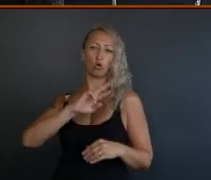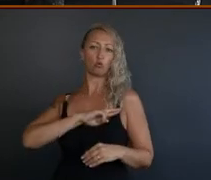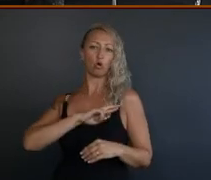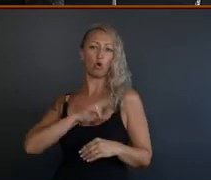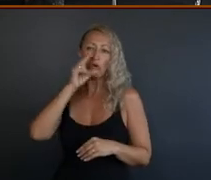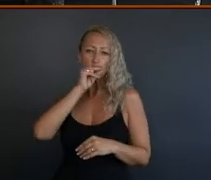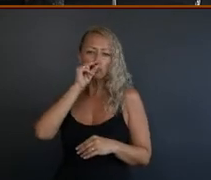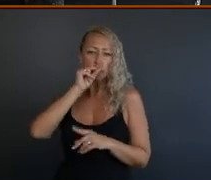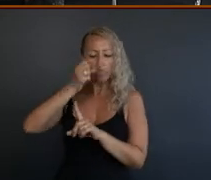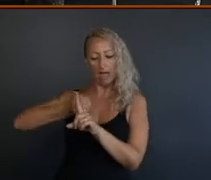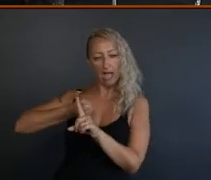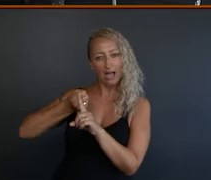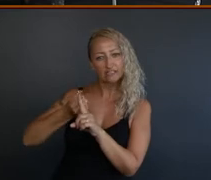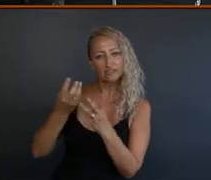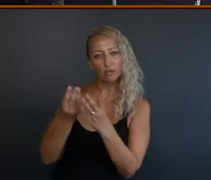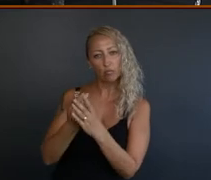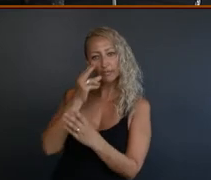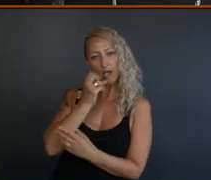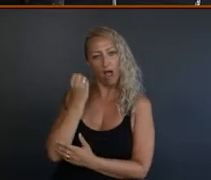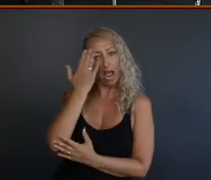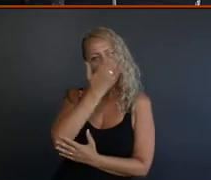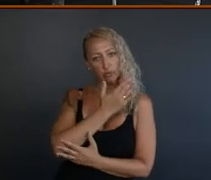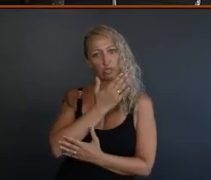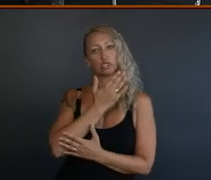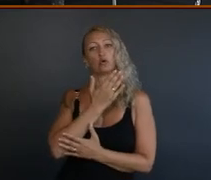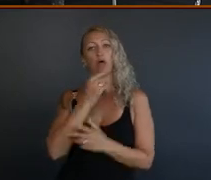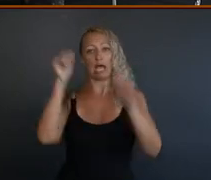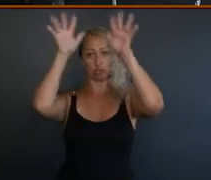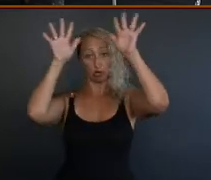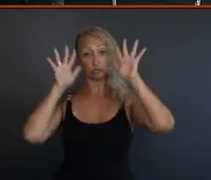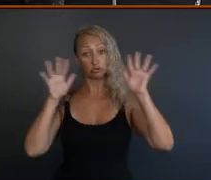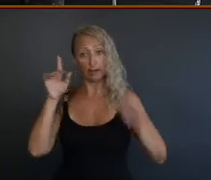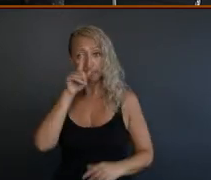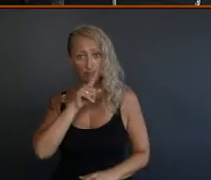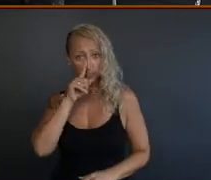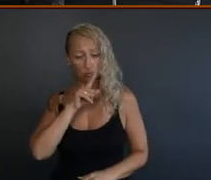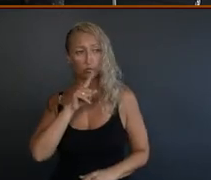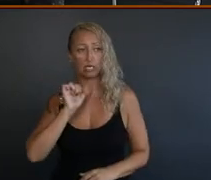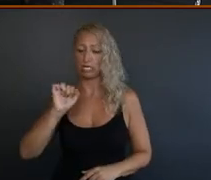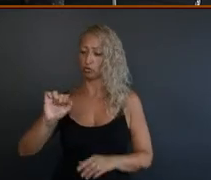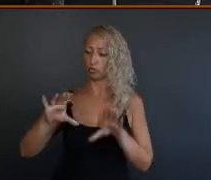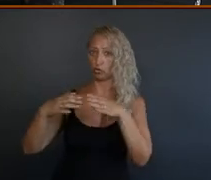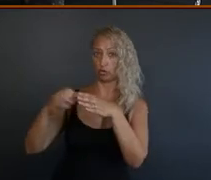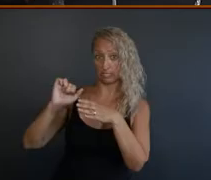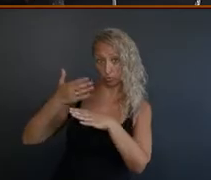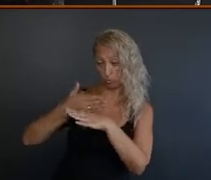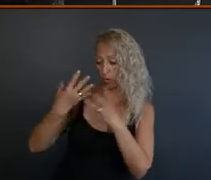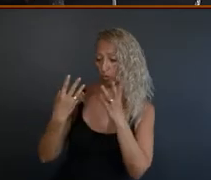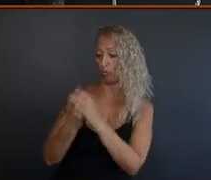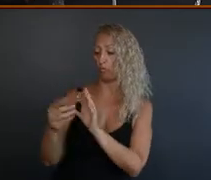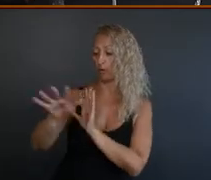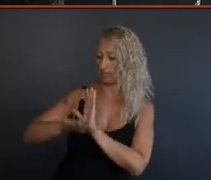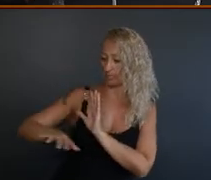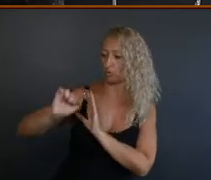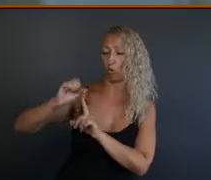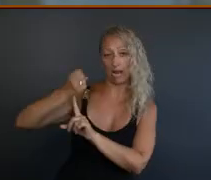amongst the young Aboriginal and Torres Strait Islander groups that you're working with, with your